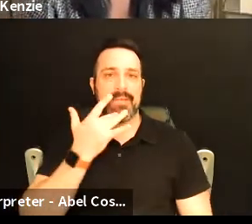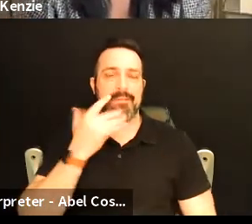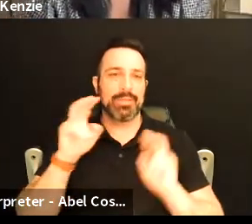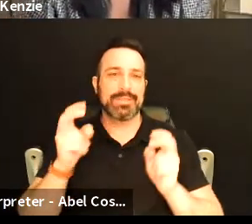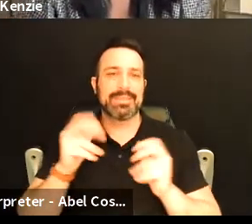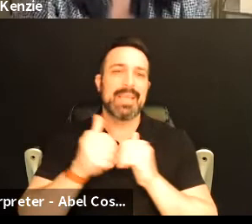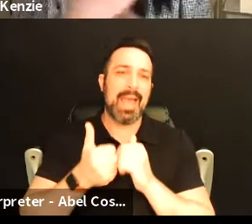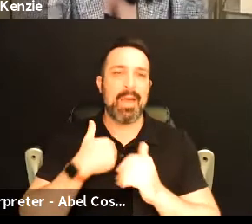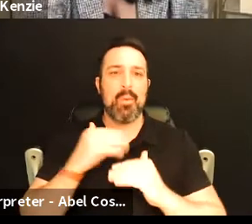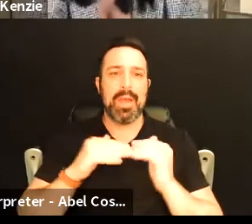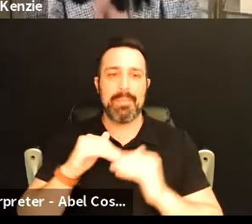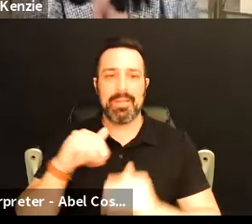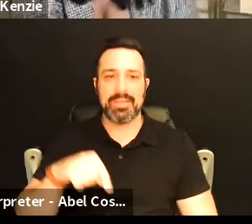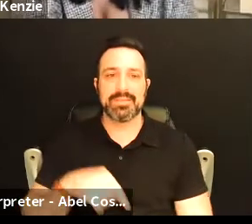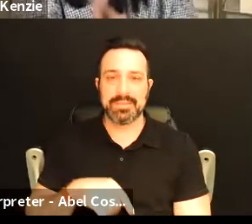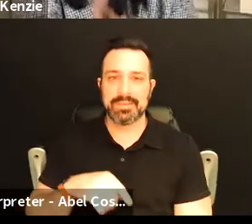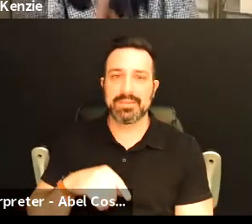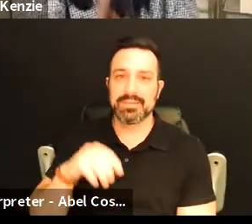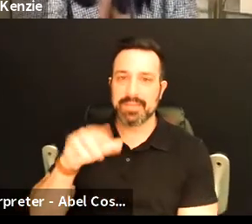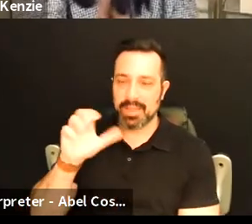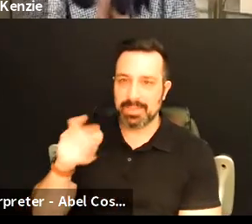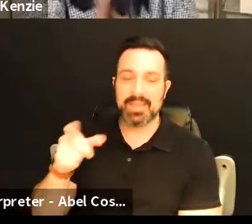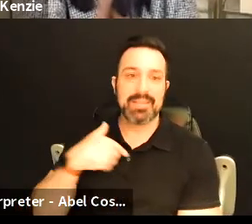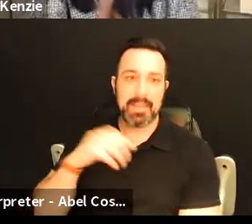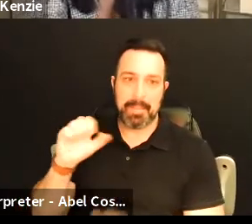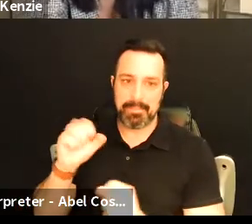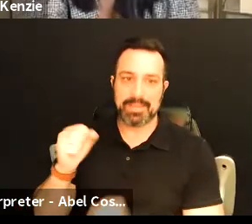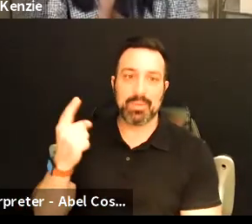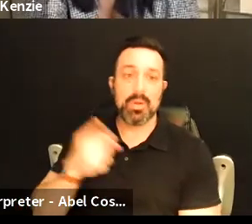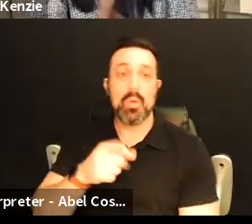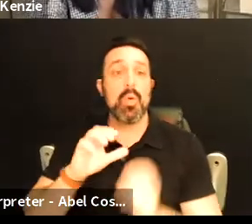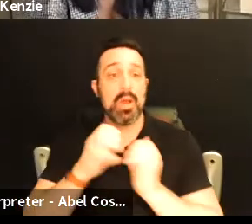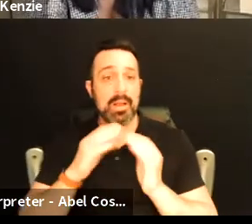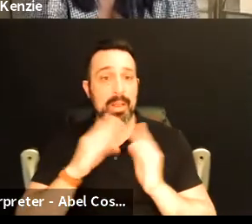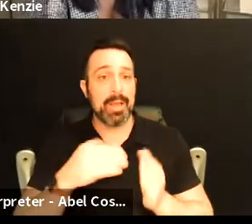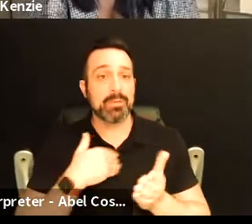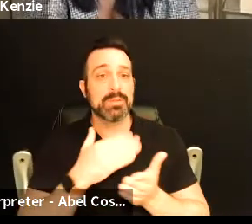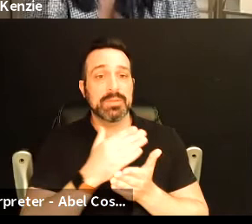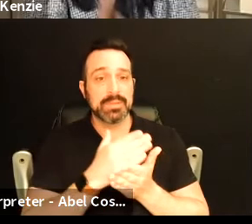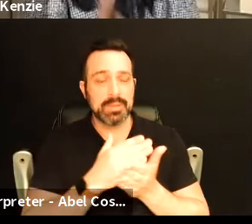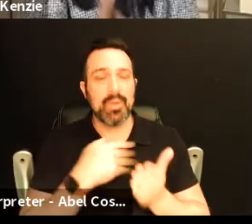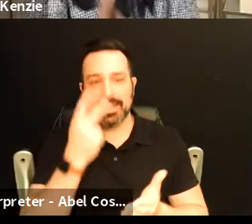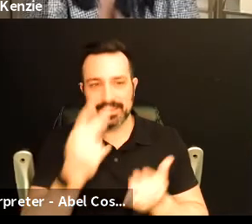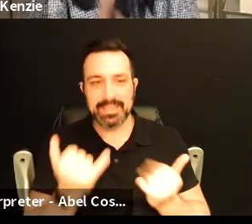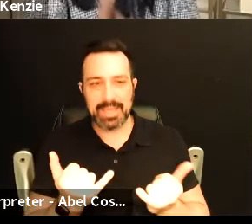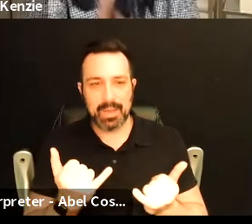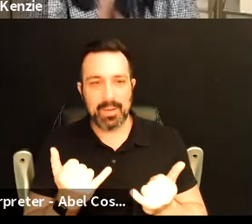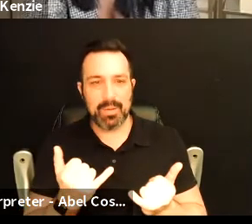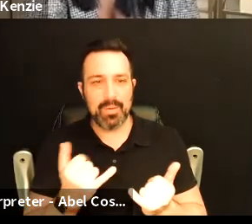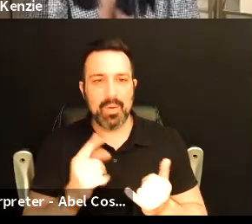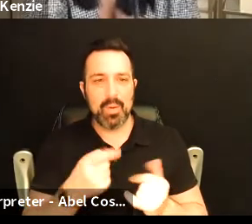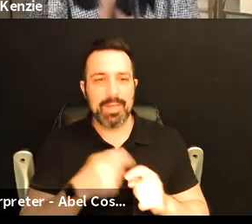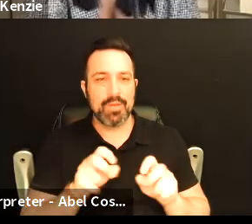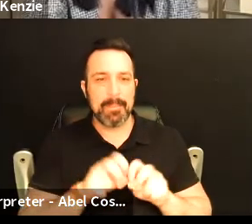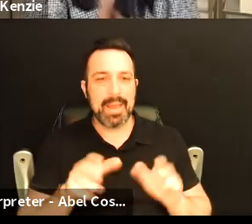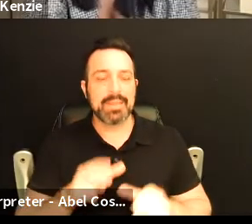yeah that's an amazing one anyone else clubhouse alicia says clubhouse now i can see it although i think that's only from the panelists